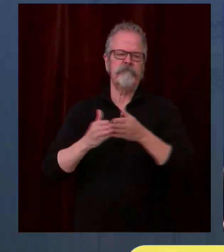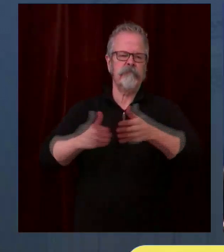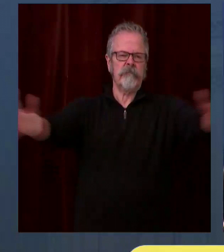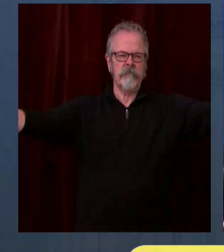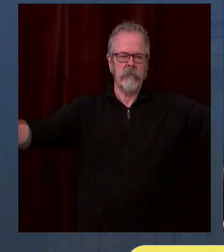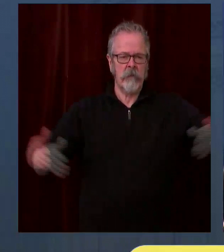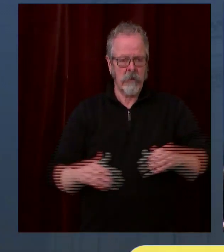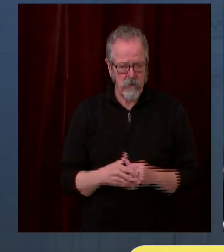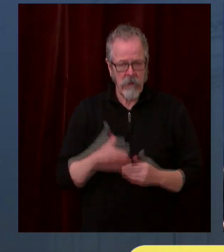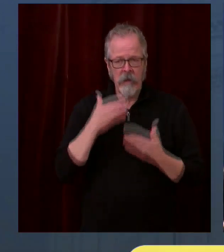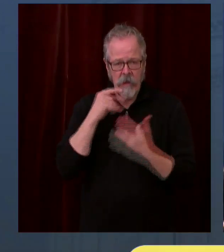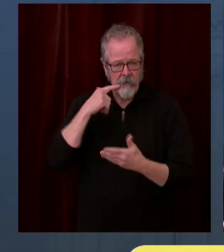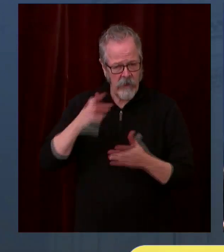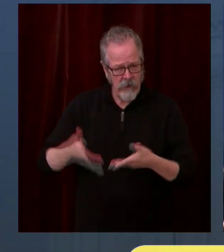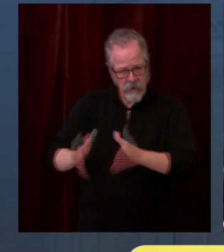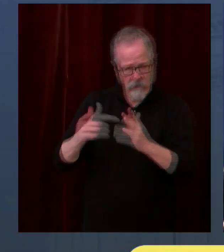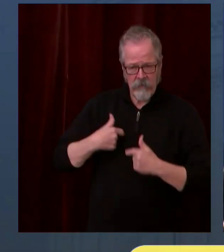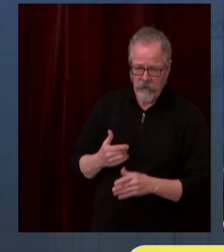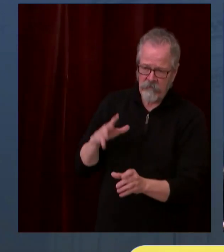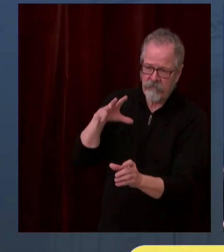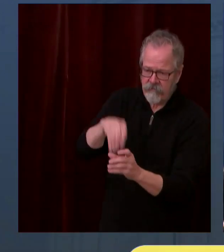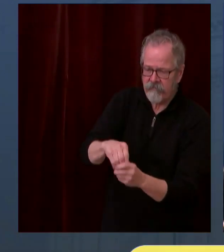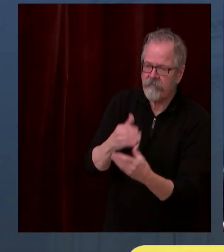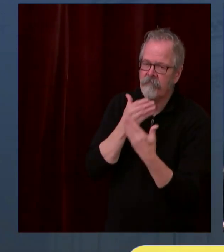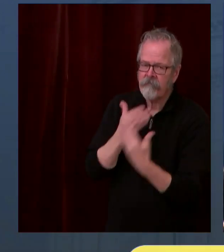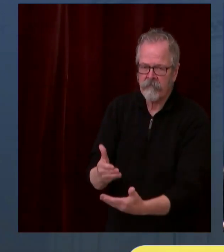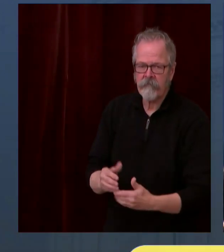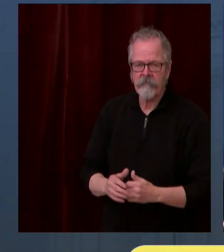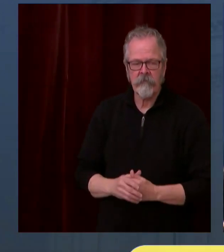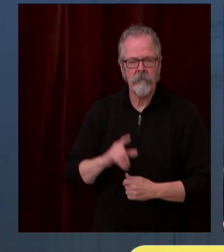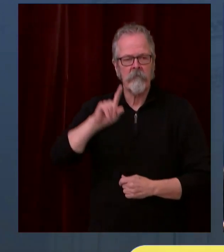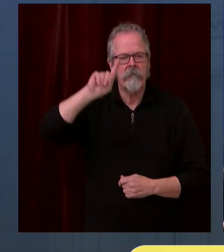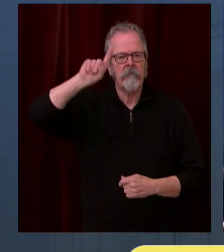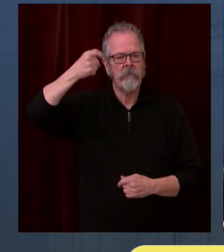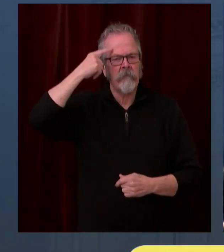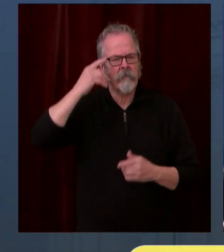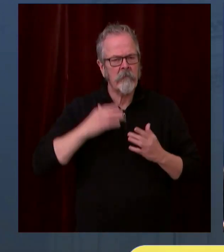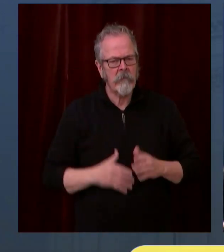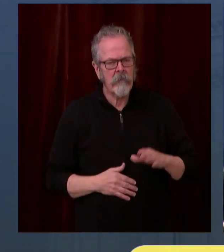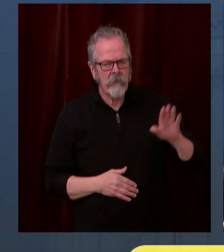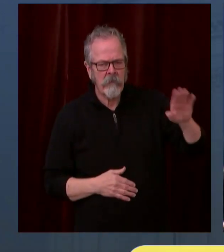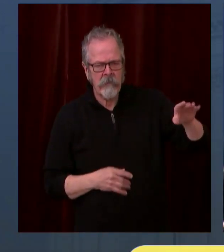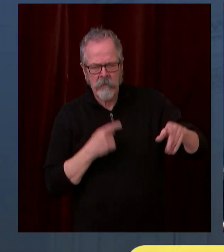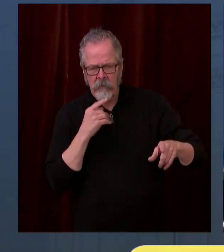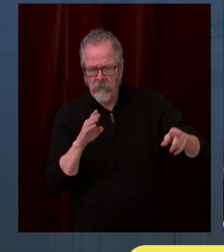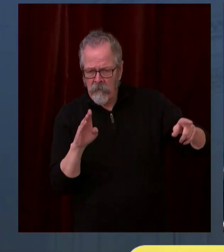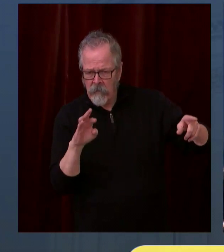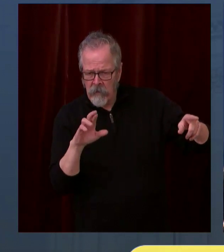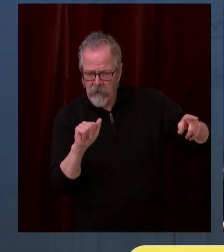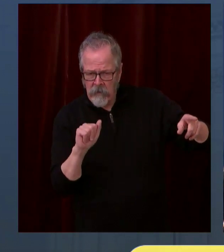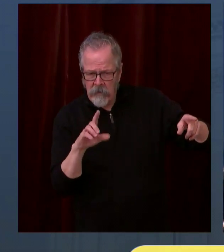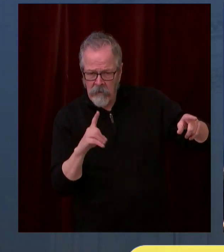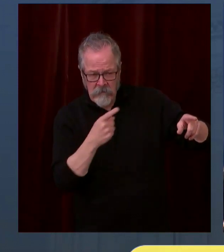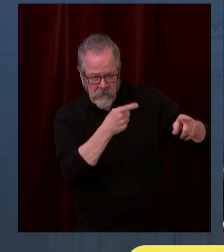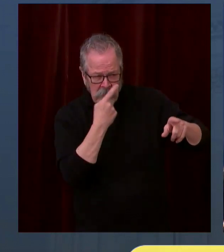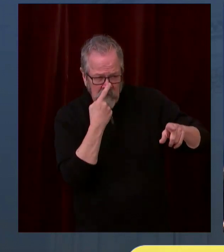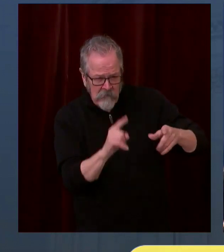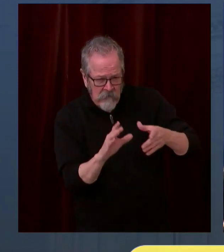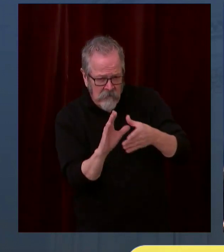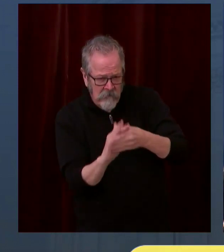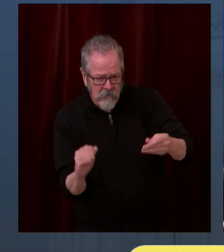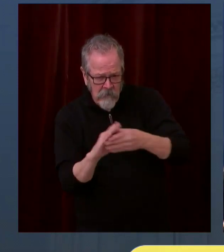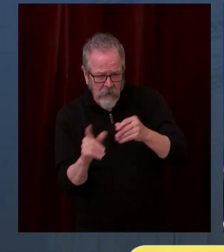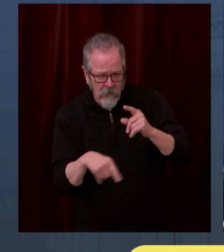comfortable talking about some of your efforts on the Microsoft campus that you were talking to me about the other day? Absolutely. In addition